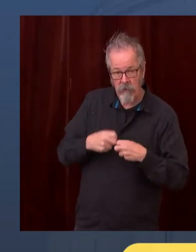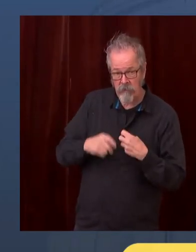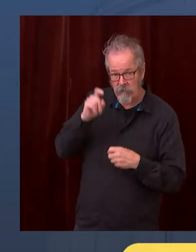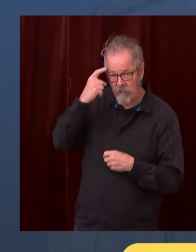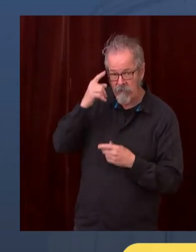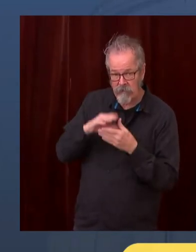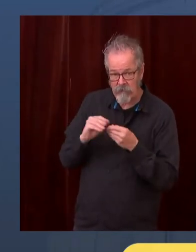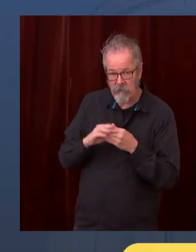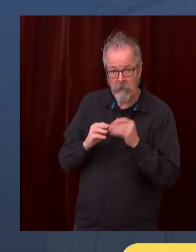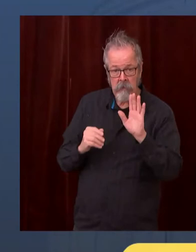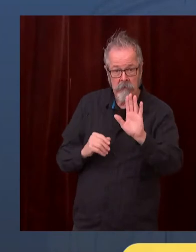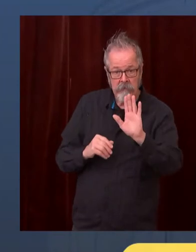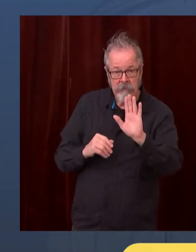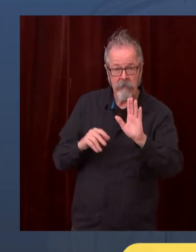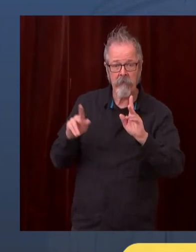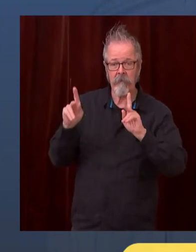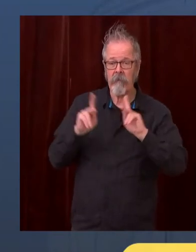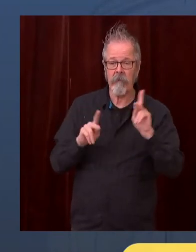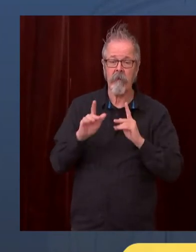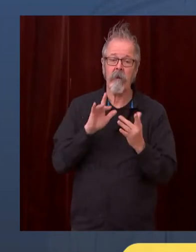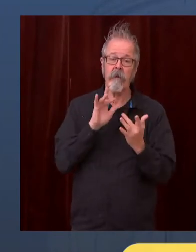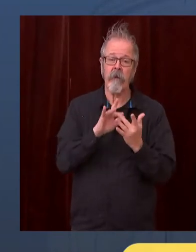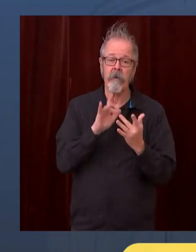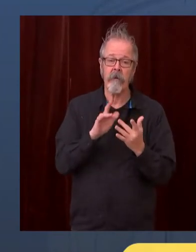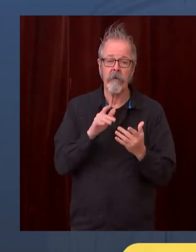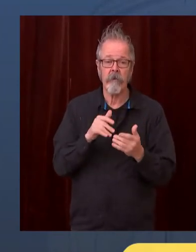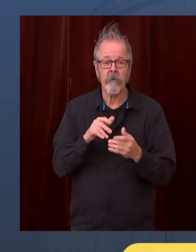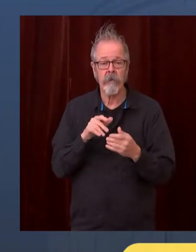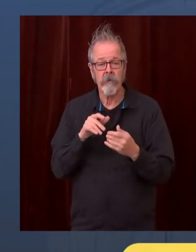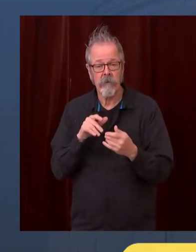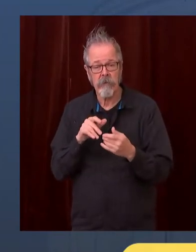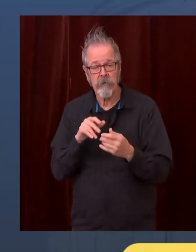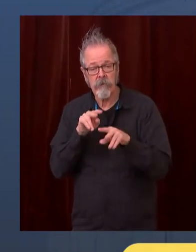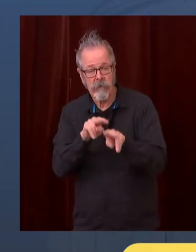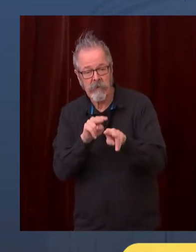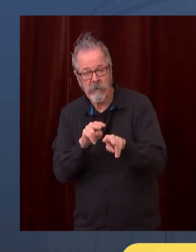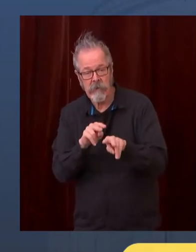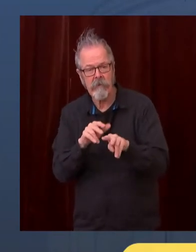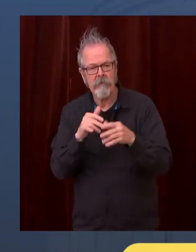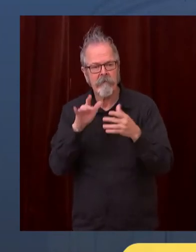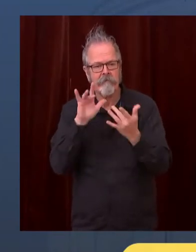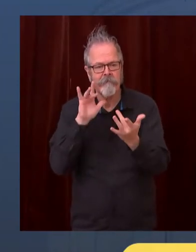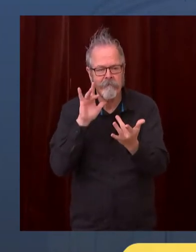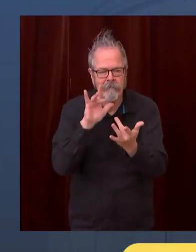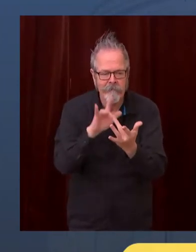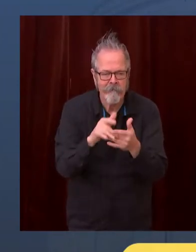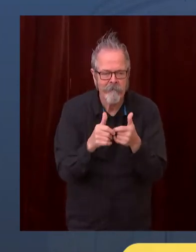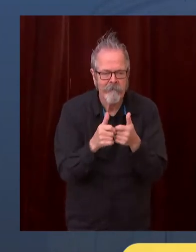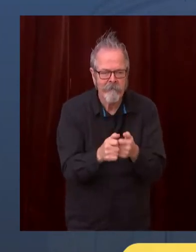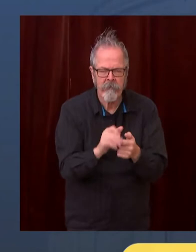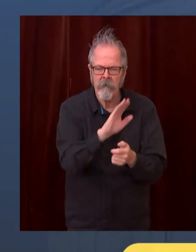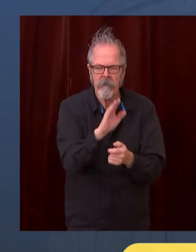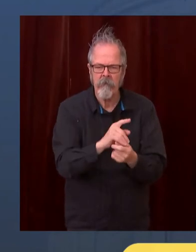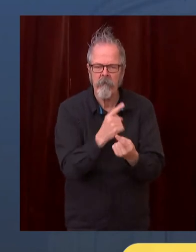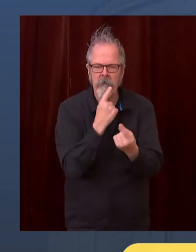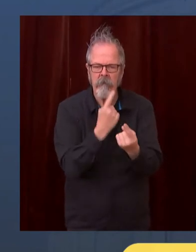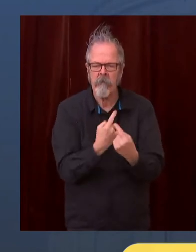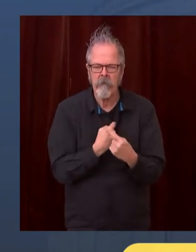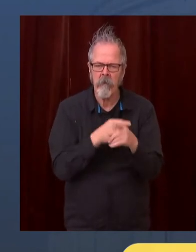that, you know, we're just not able to contact people. They won't respond. So we need the public's help on this.